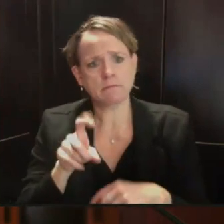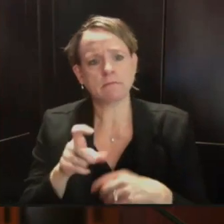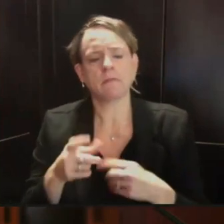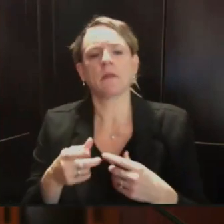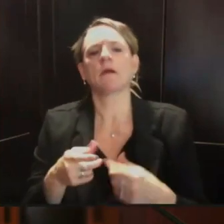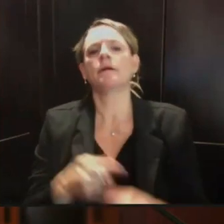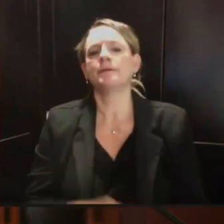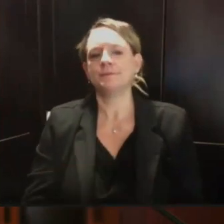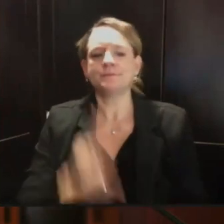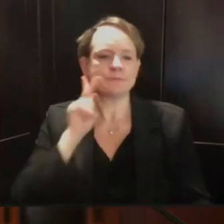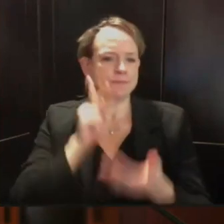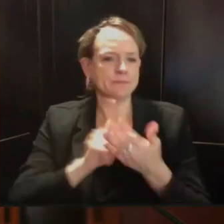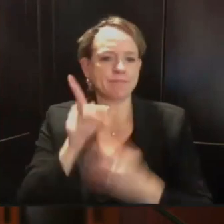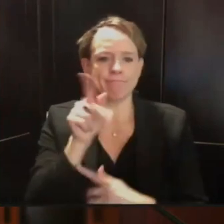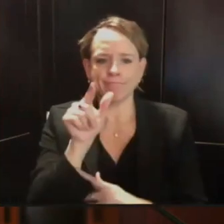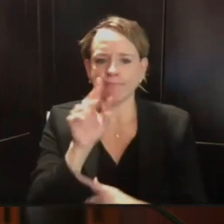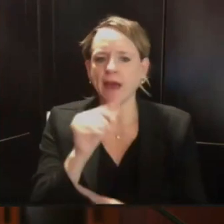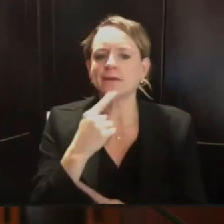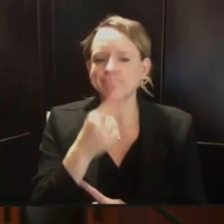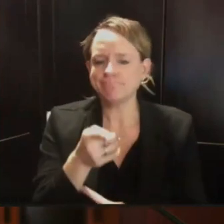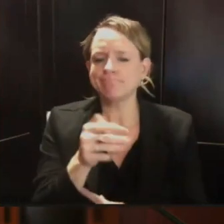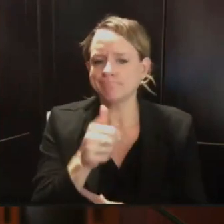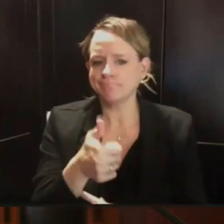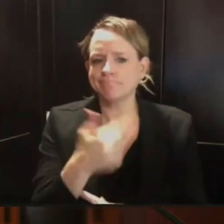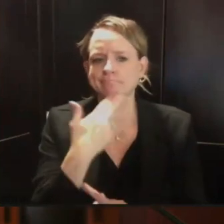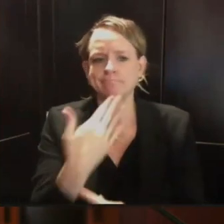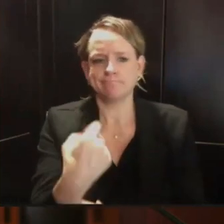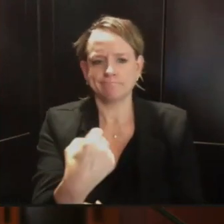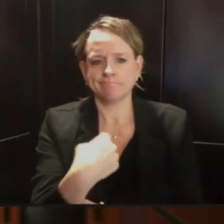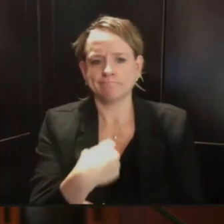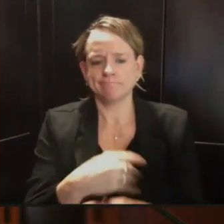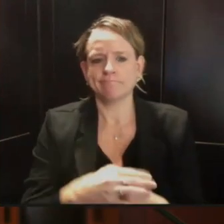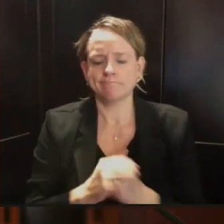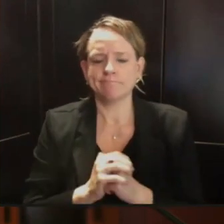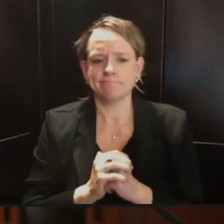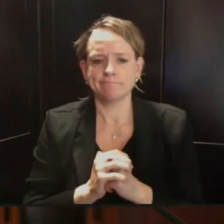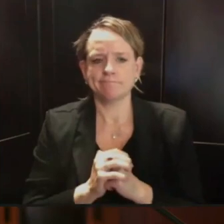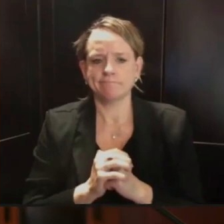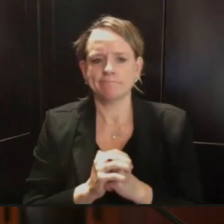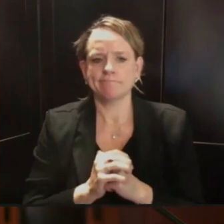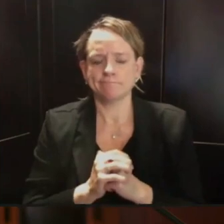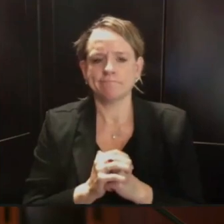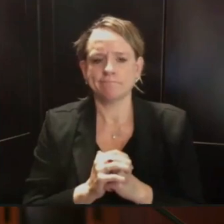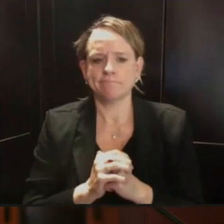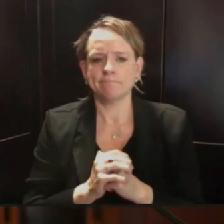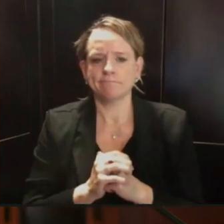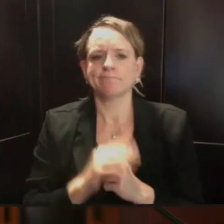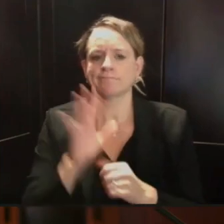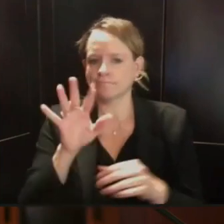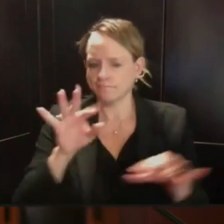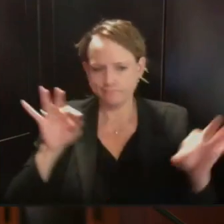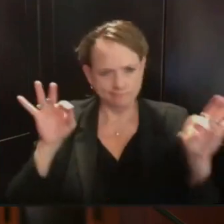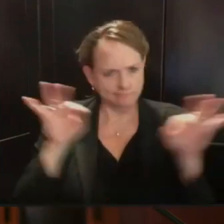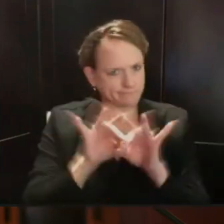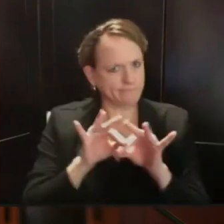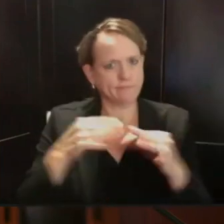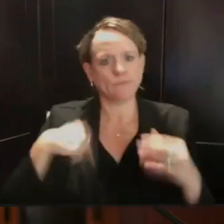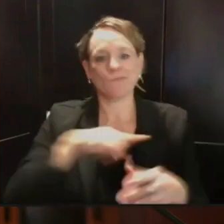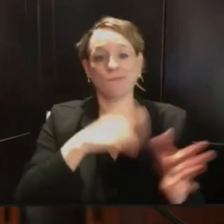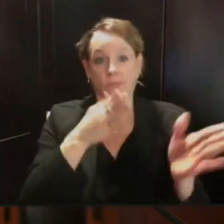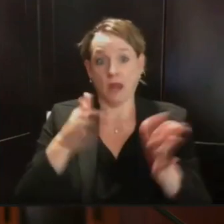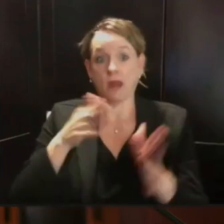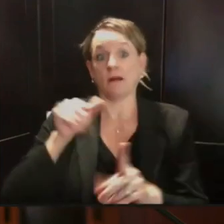planning and work that the hospitals did together and within their regions and across the state